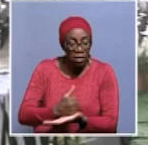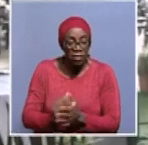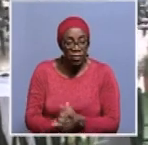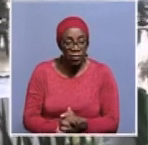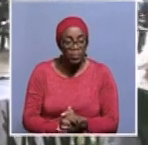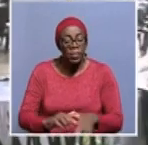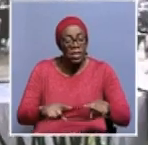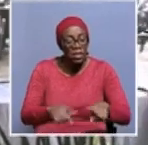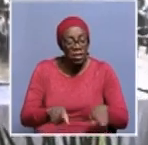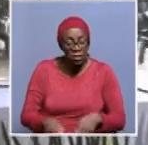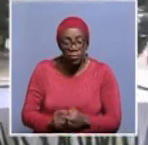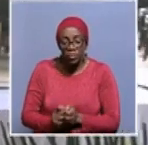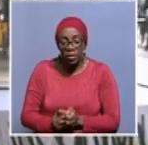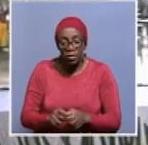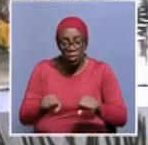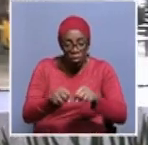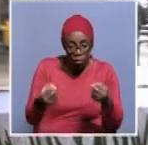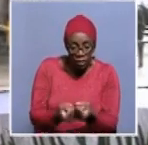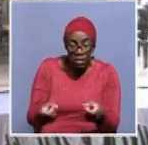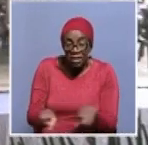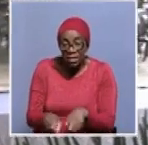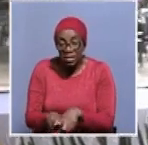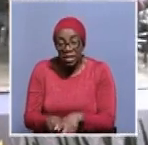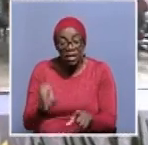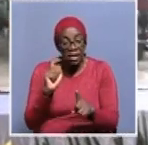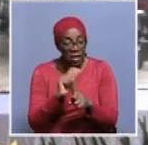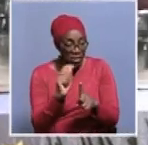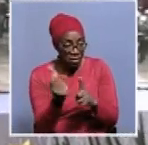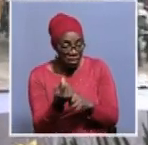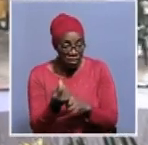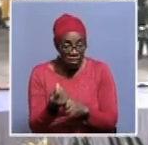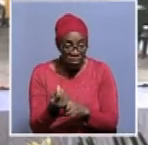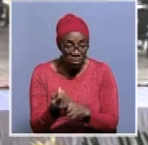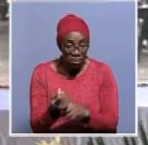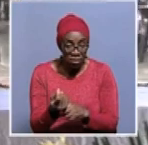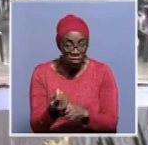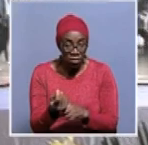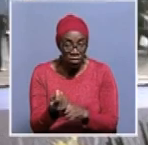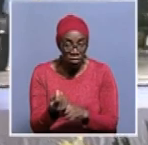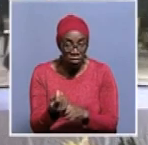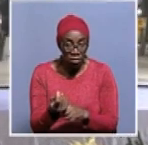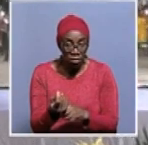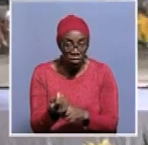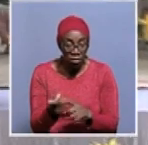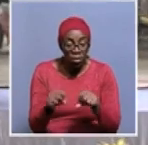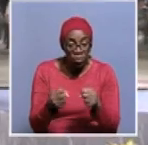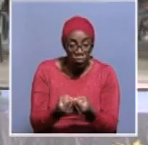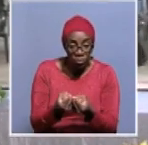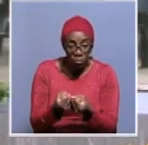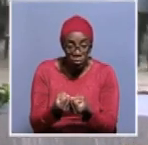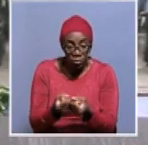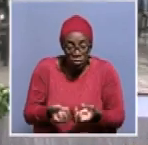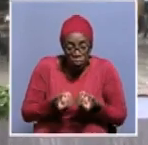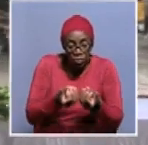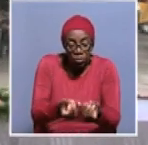organizations such as traditional authorities in the gandese region they are going to give their message of condolences